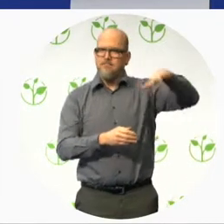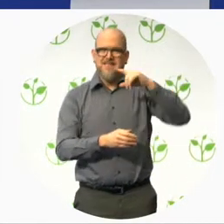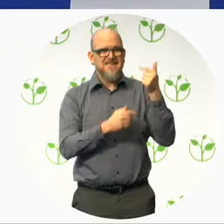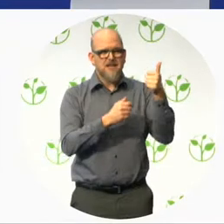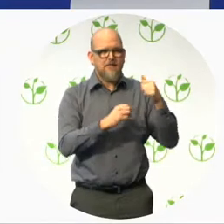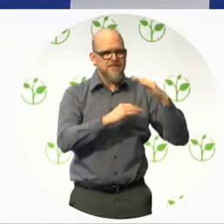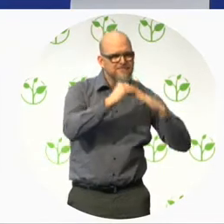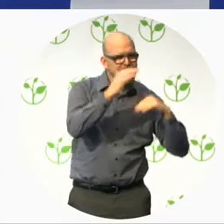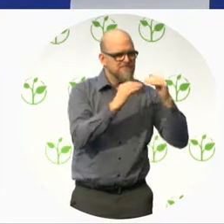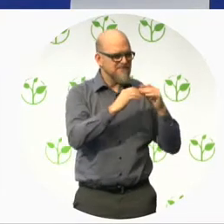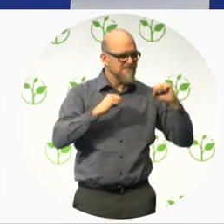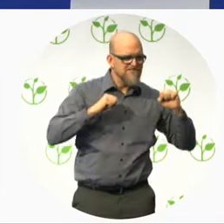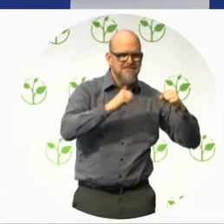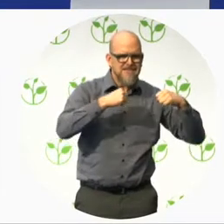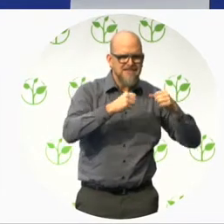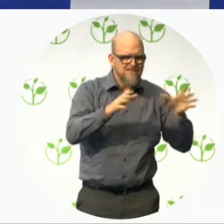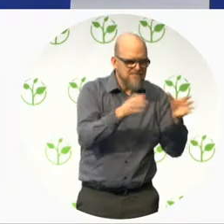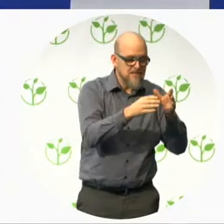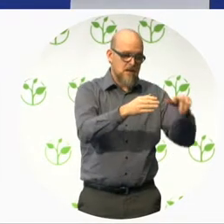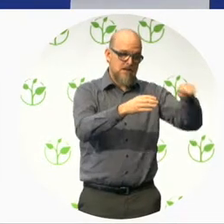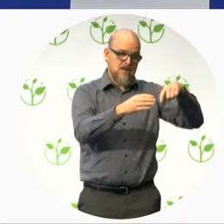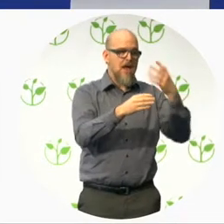for all the persons with disabilities.